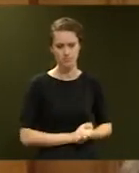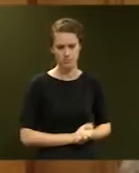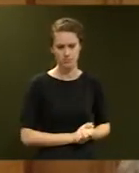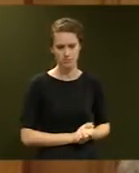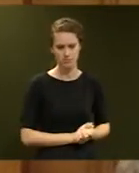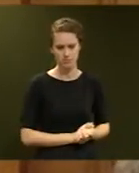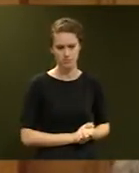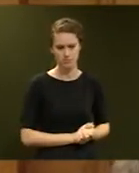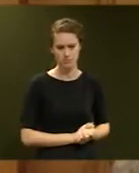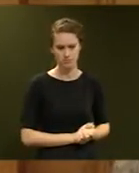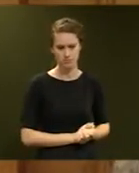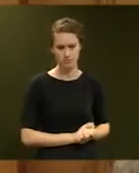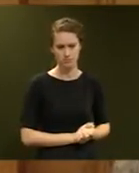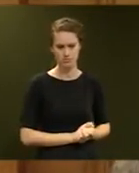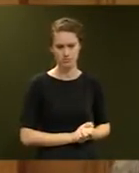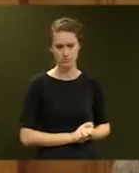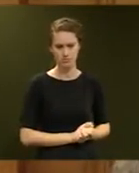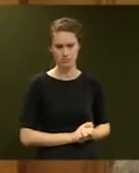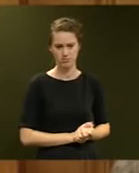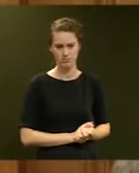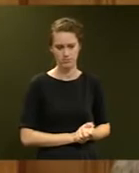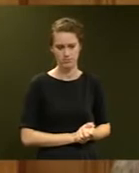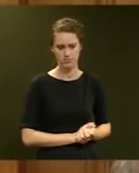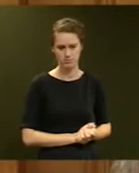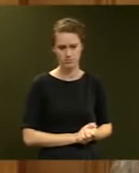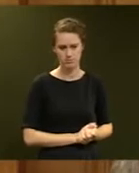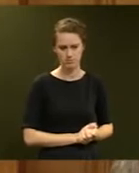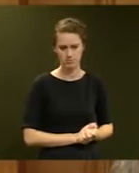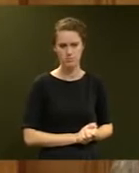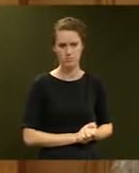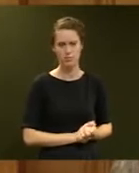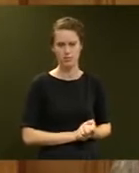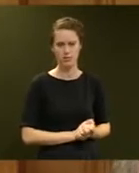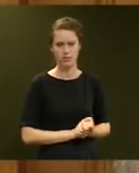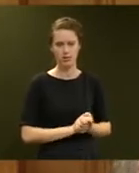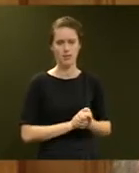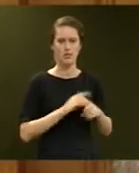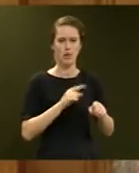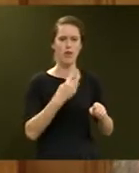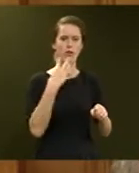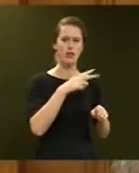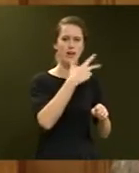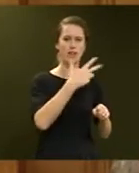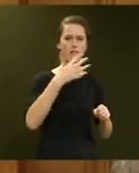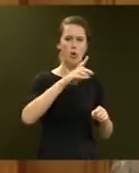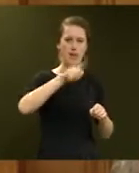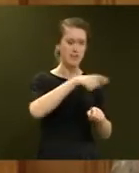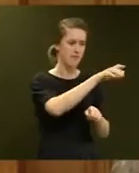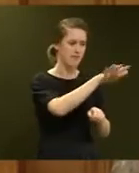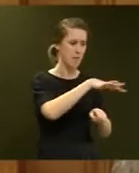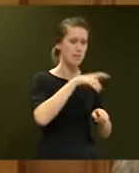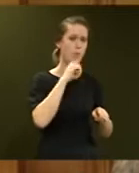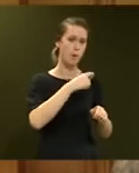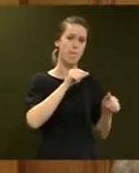We know that like many New Zealand families, Māori families will be amongst the 384,000 families who will be better off by